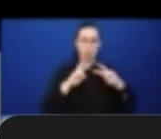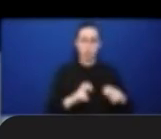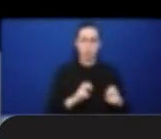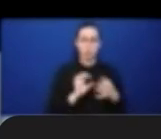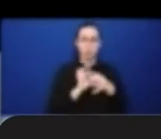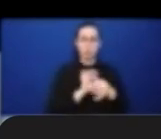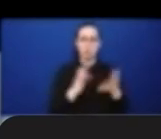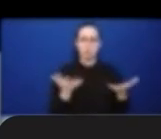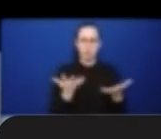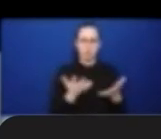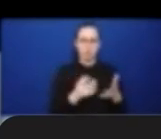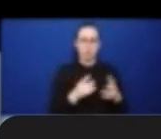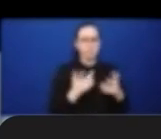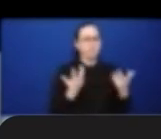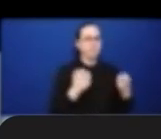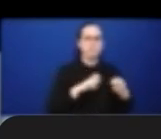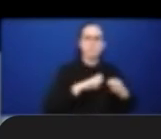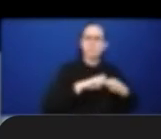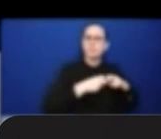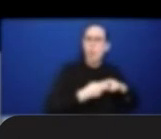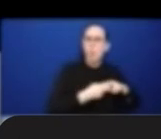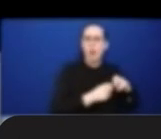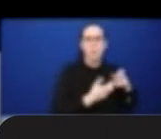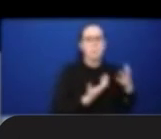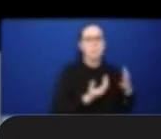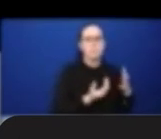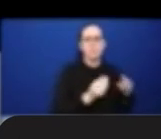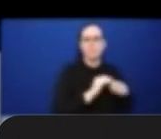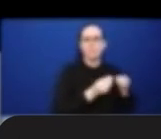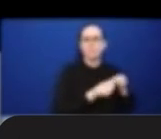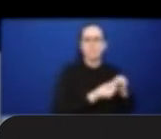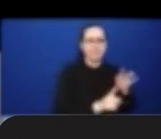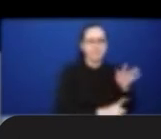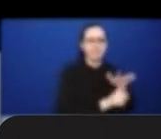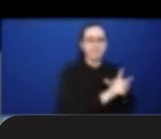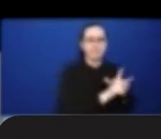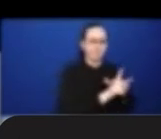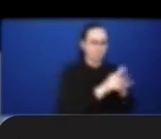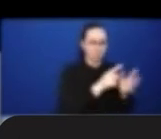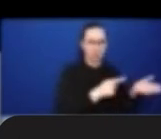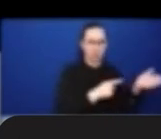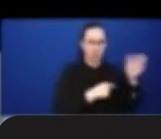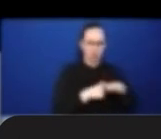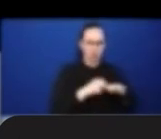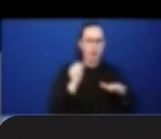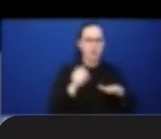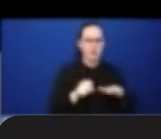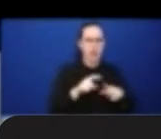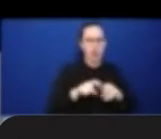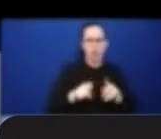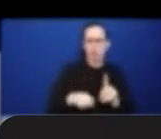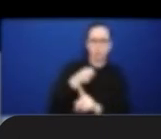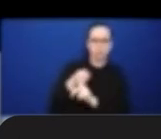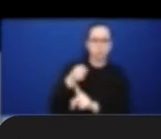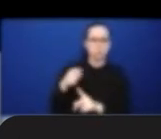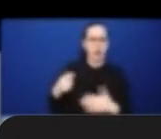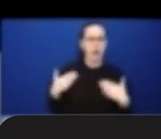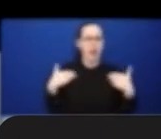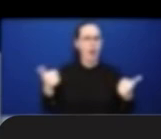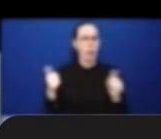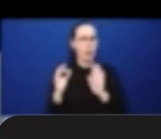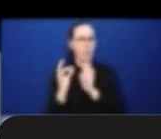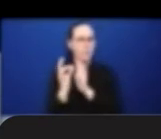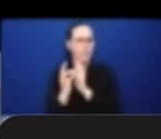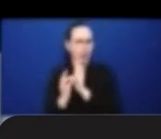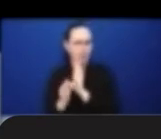the pursuit of health policy. One of the threads of his research program has been to explain the factors that shape